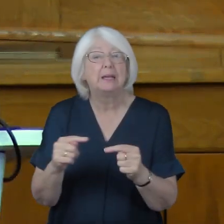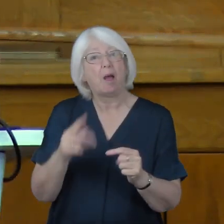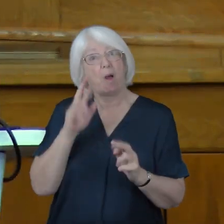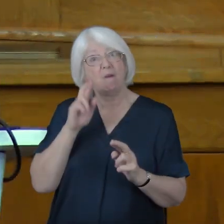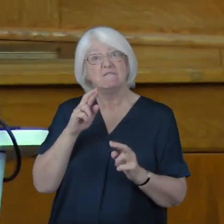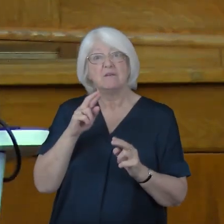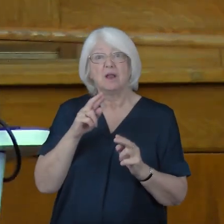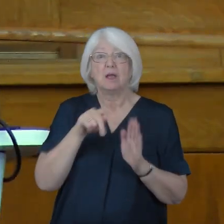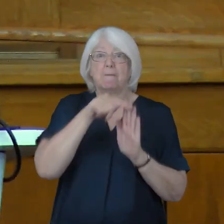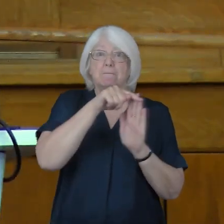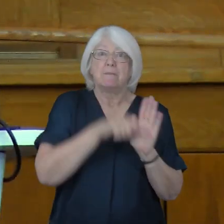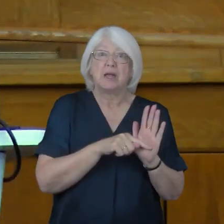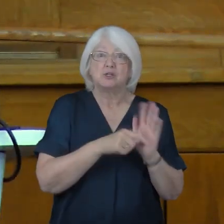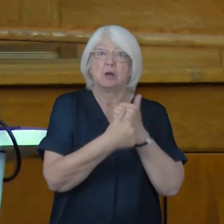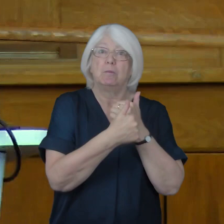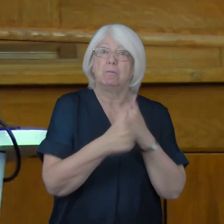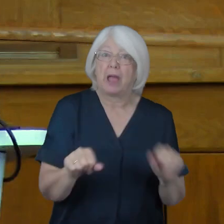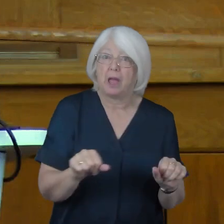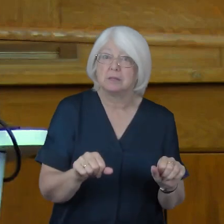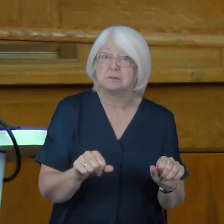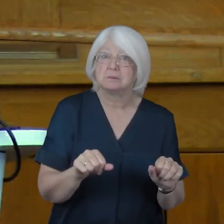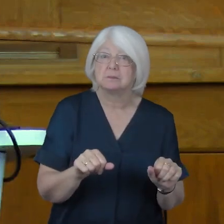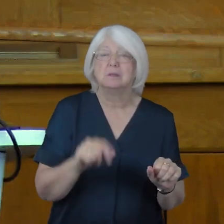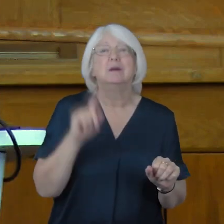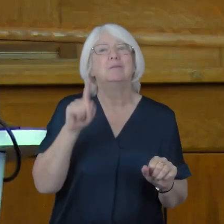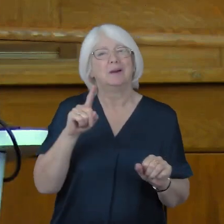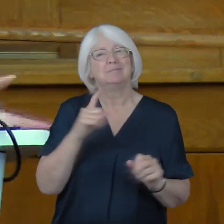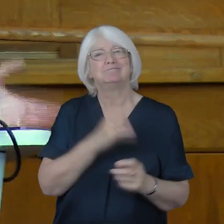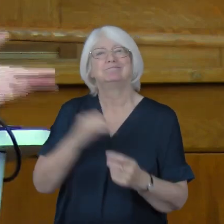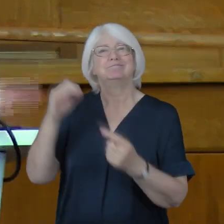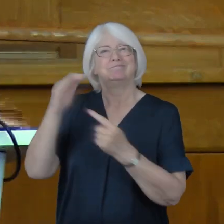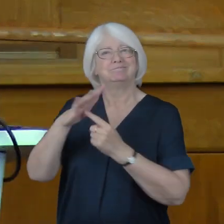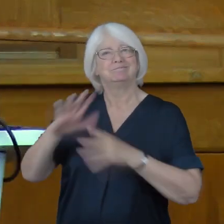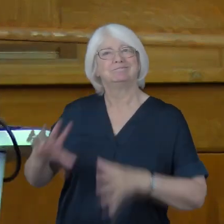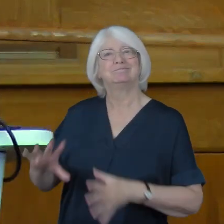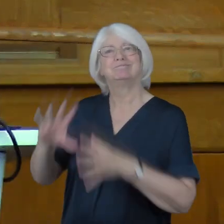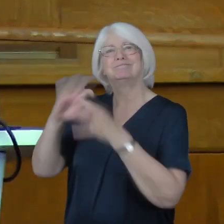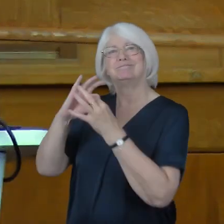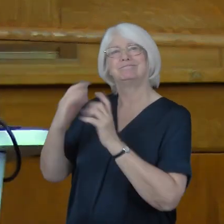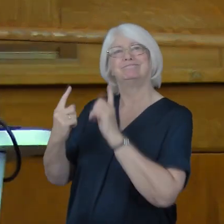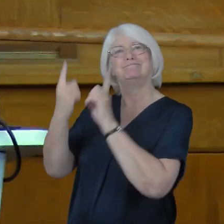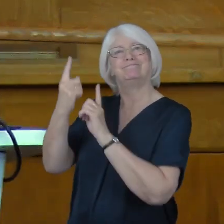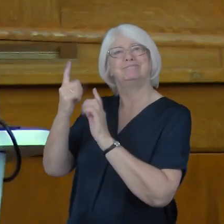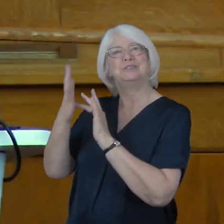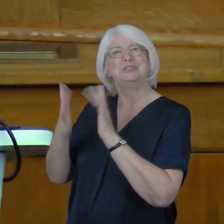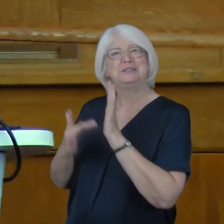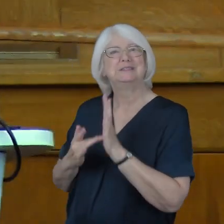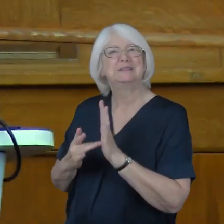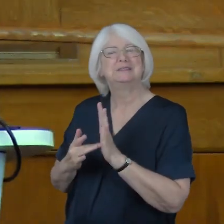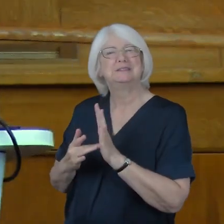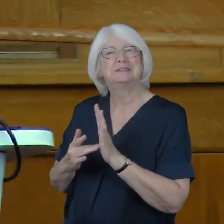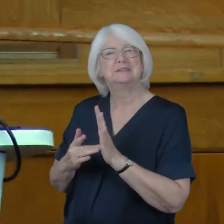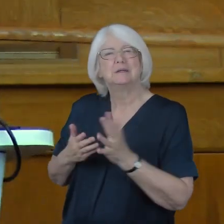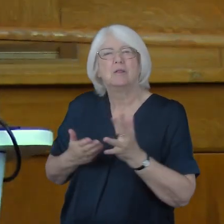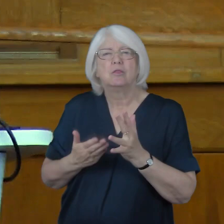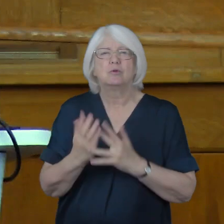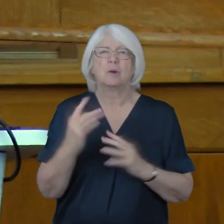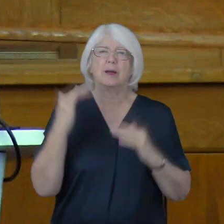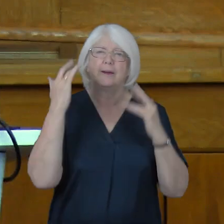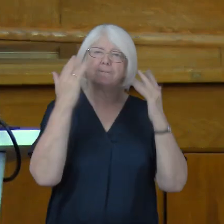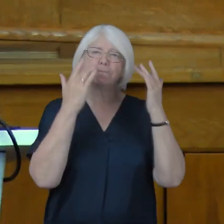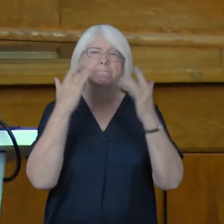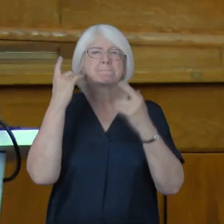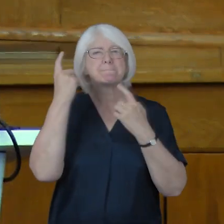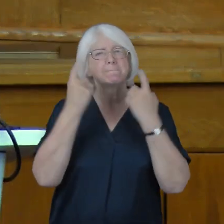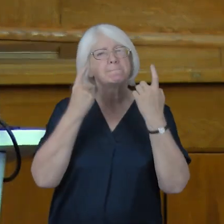Yet above all, we meet with Jesus Christ. And in our ponderings, we may begin to discern the church